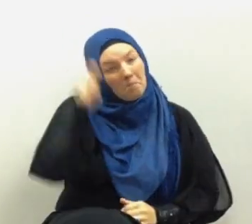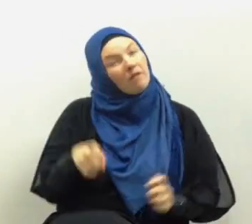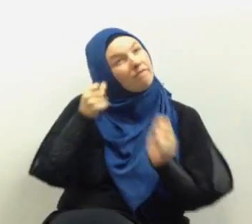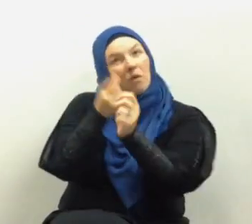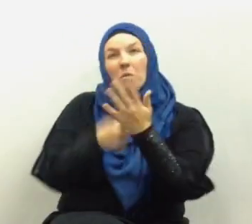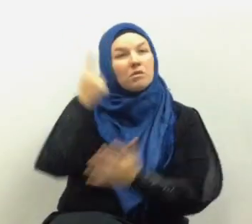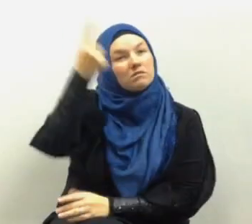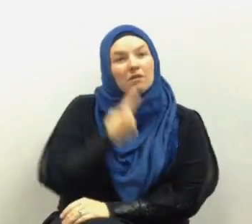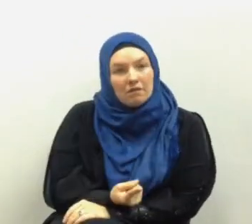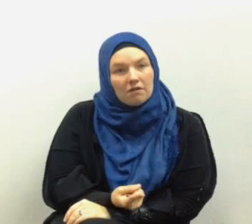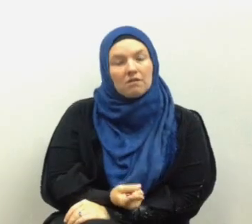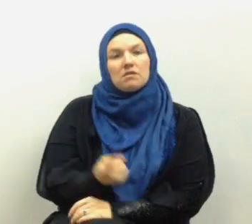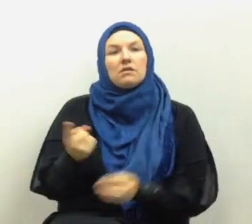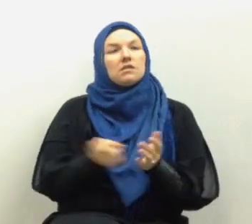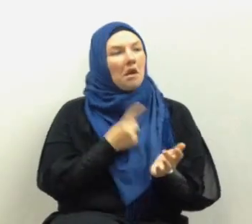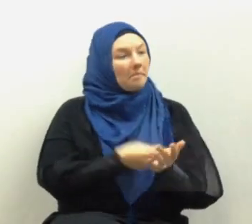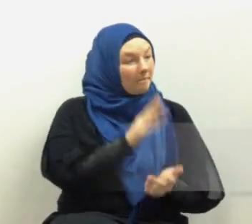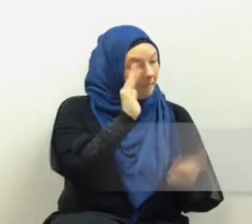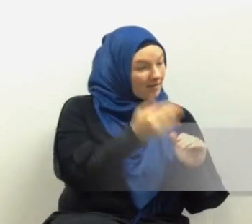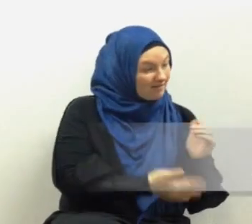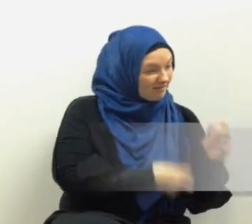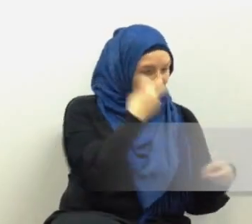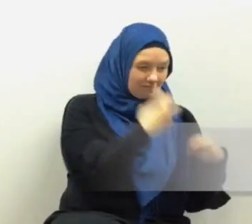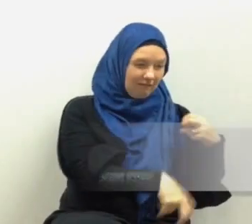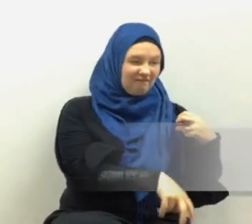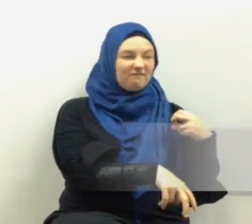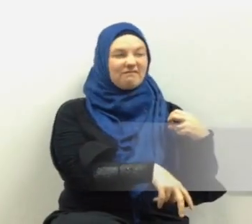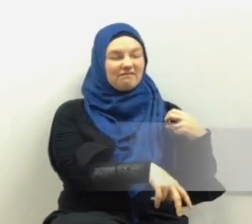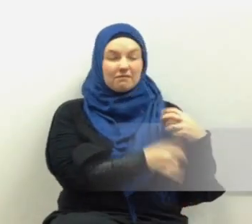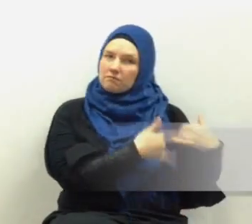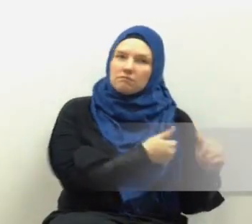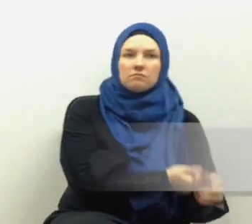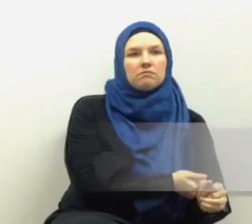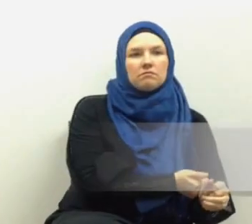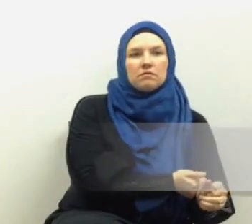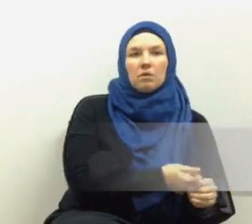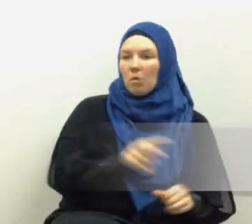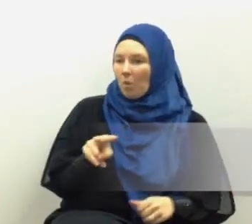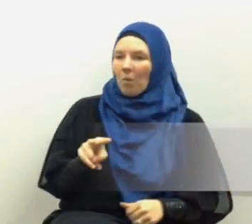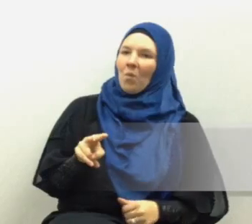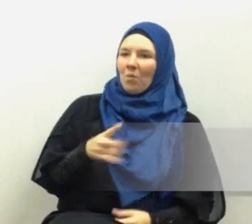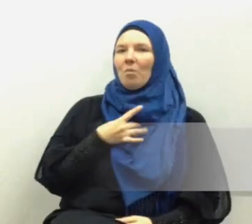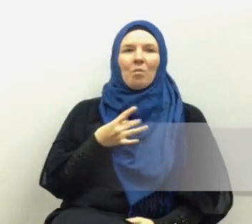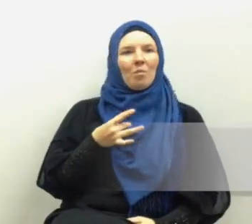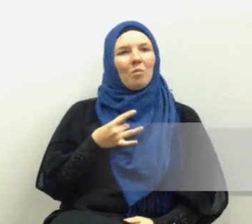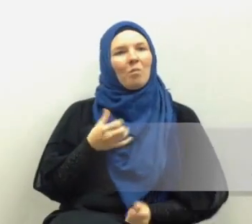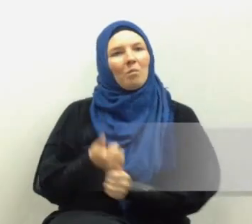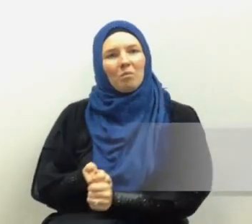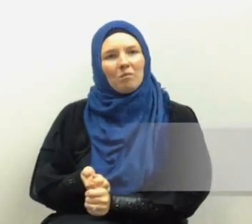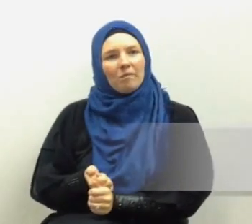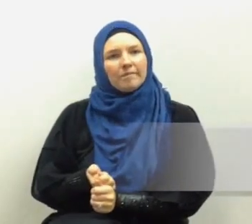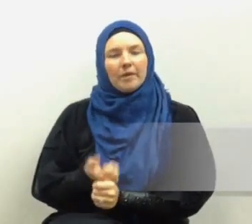matters you don't in matters that you see difficult and in matters that you think are desirable